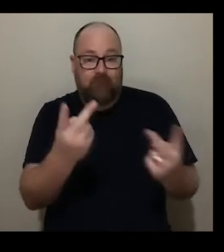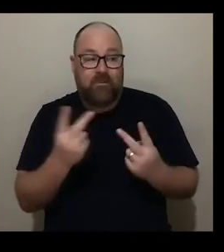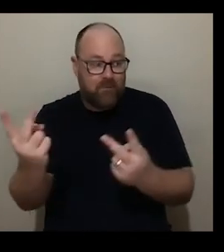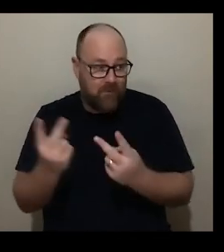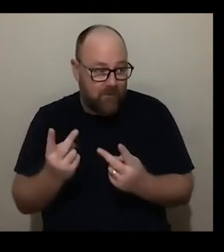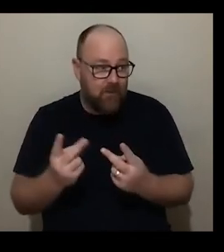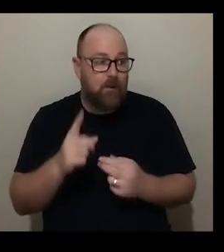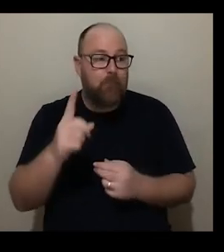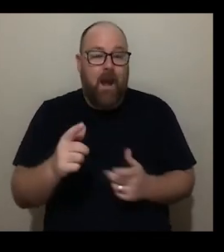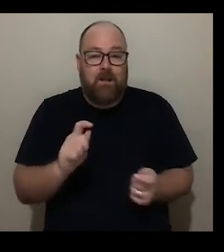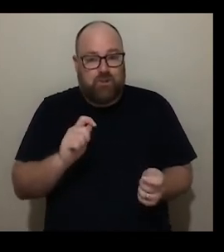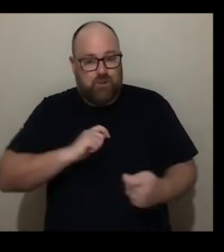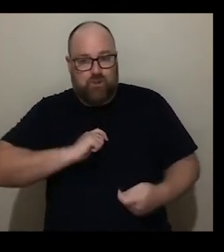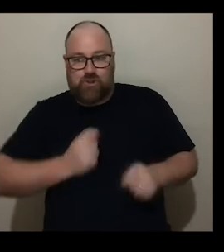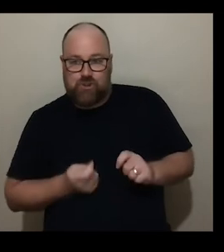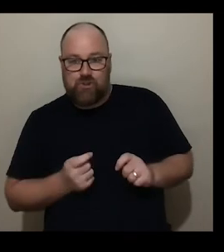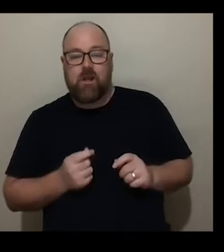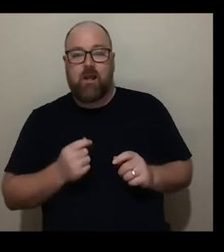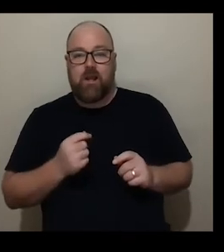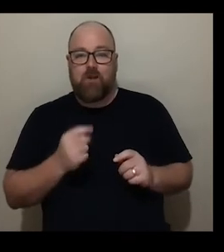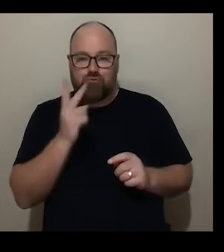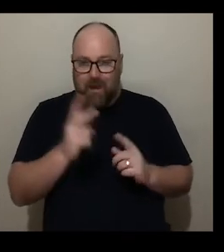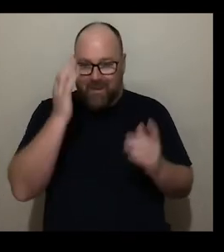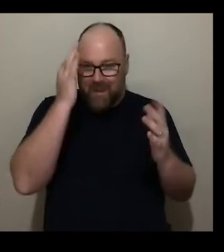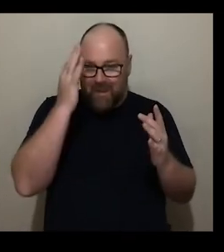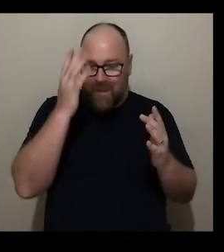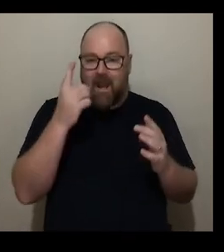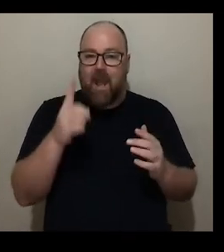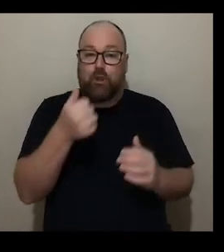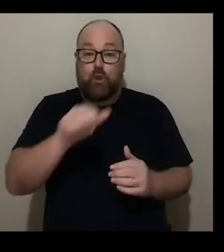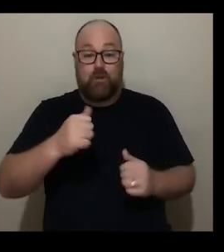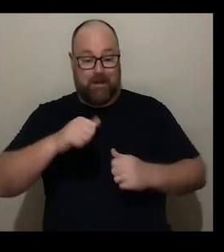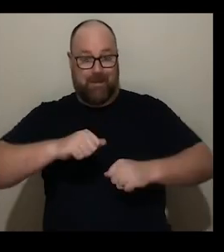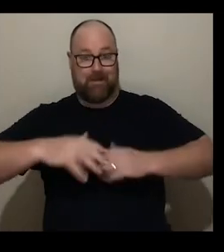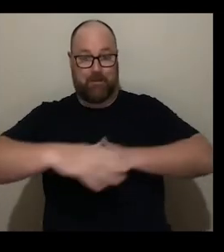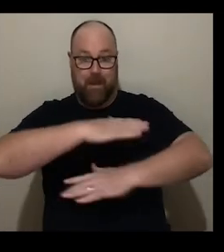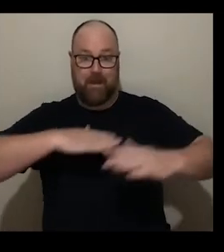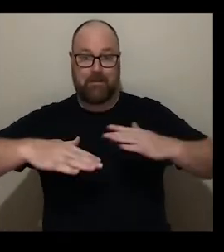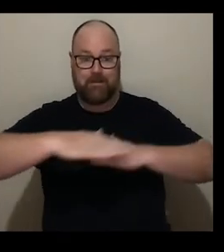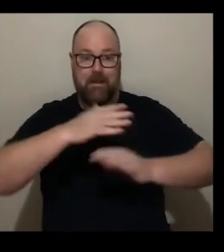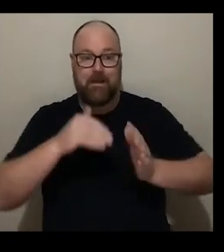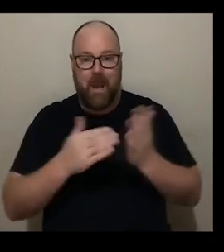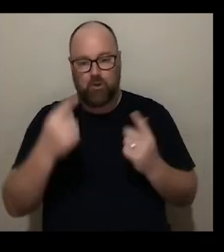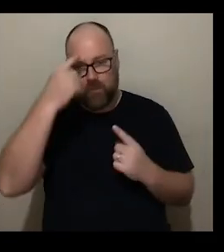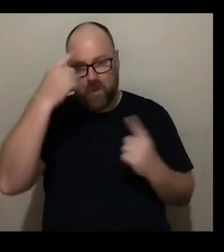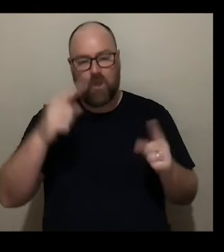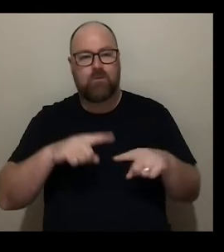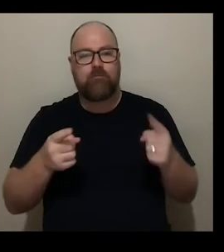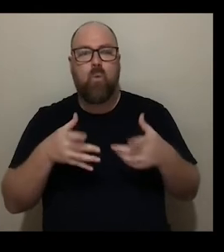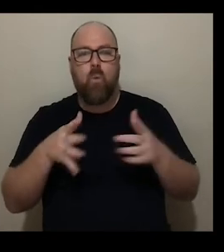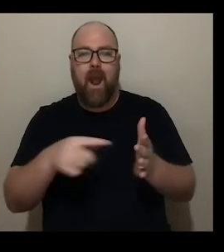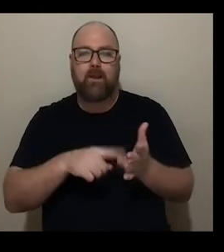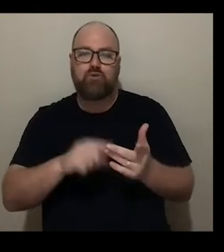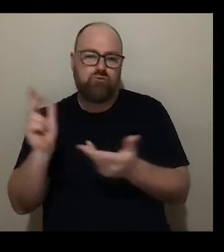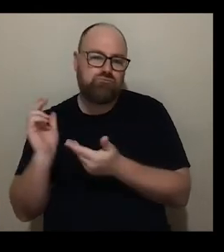adjusting rethinking and using this space that we've got to to really think about the various different ways